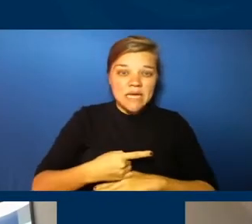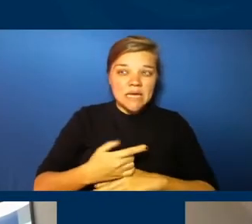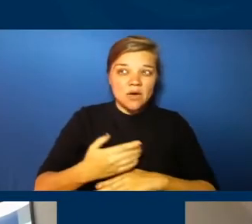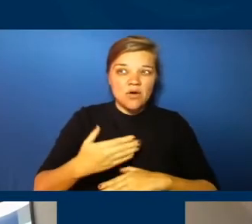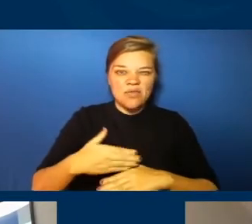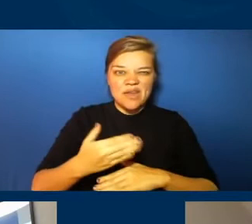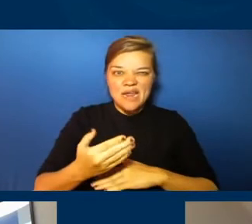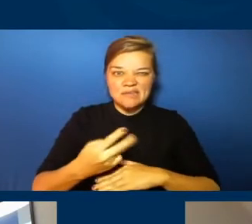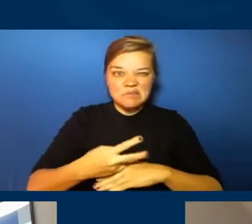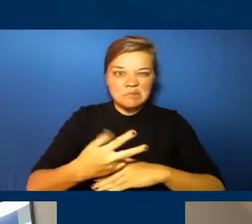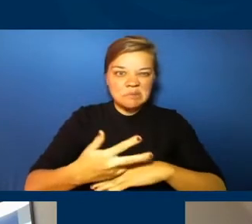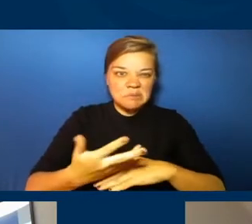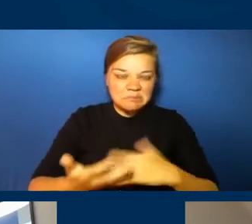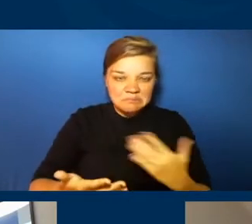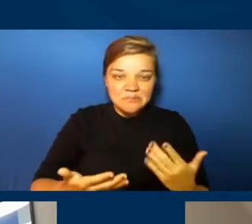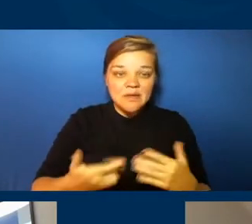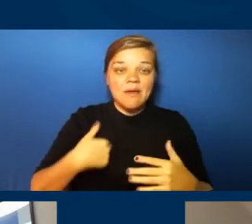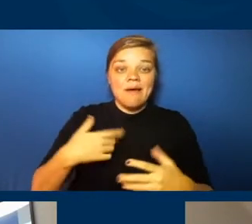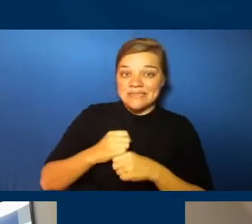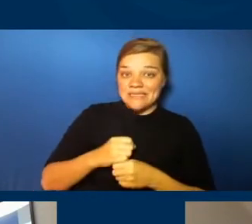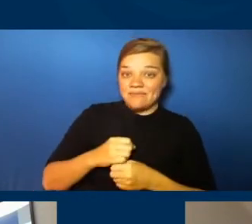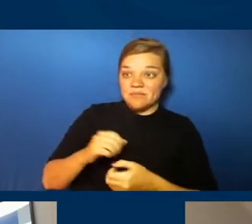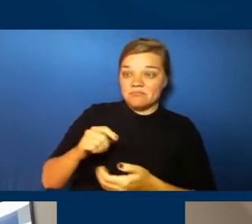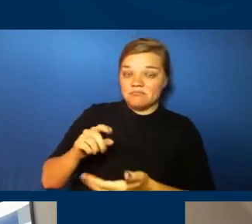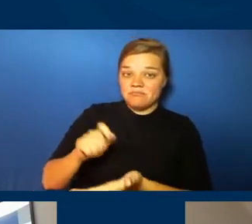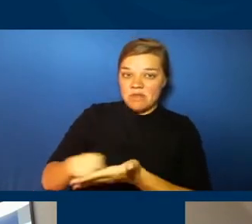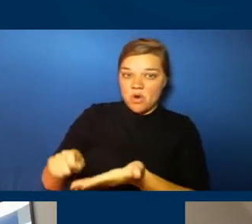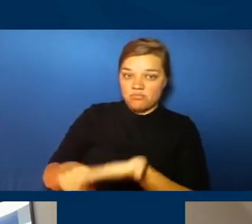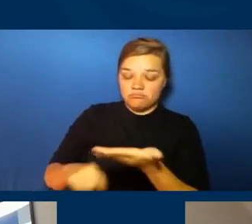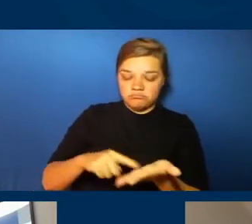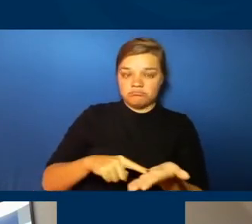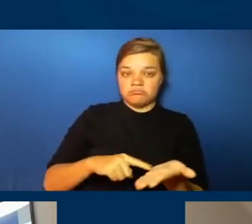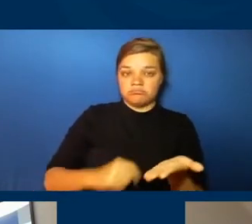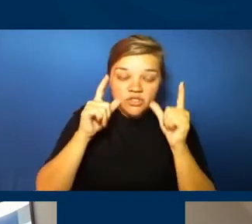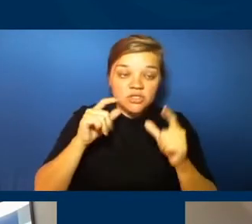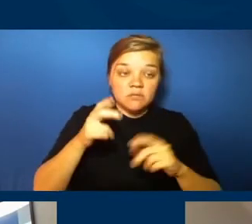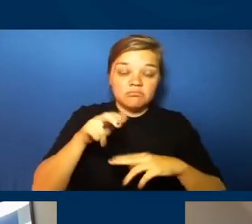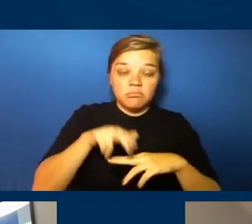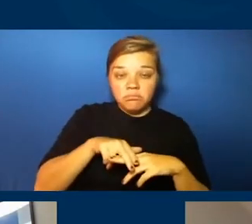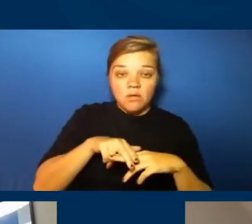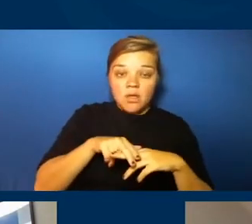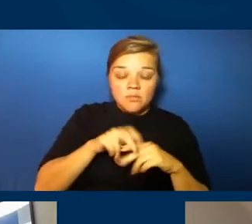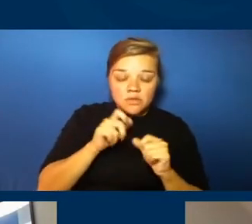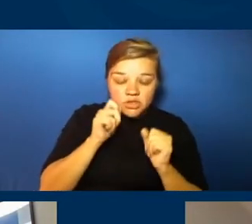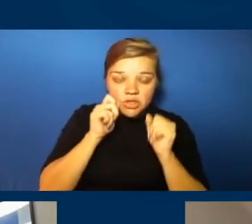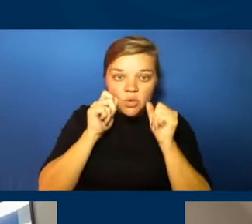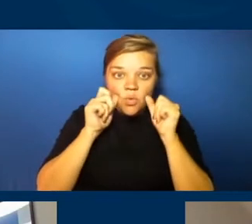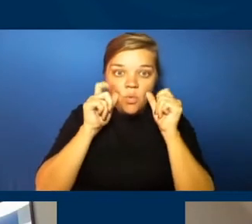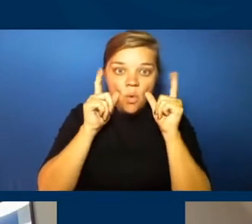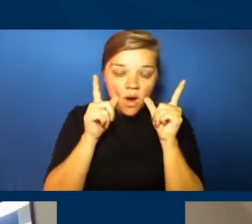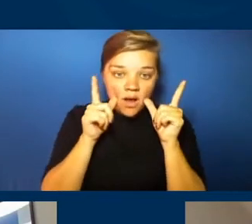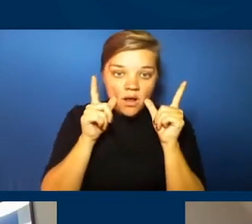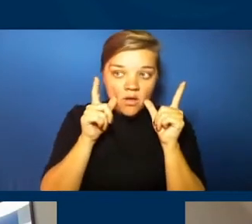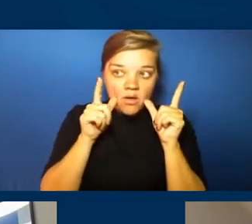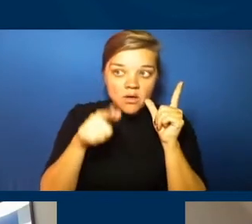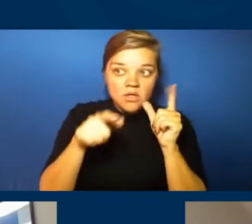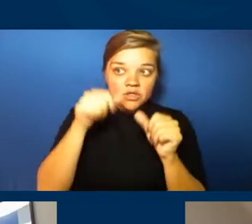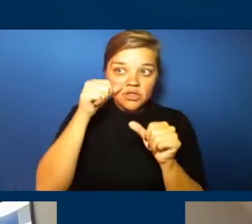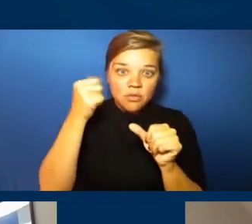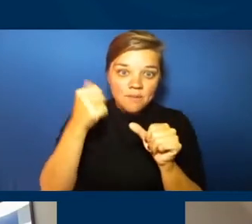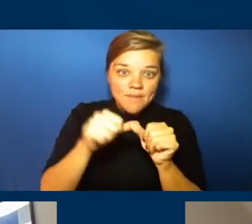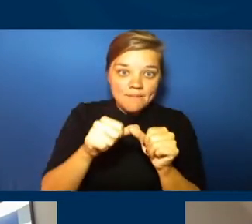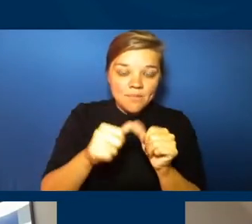A couple days later, I received a note from this person that one of the things that she remembered most